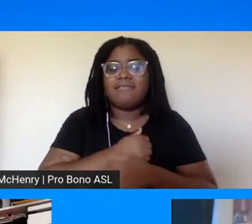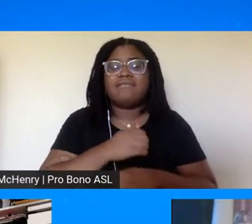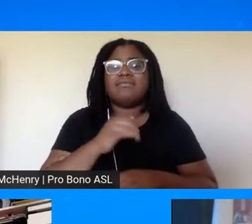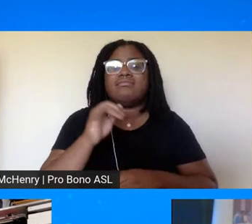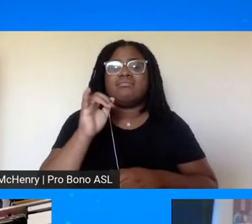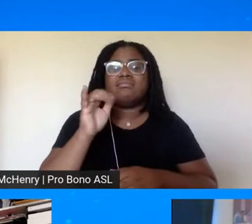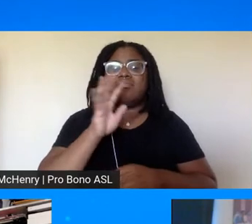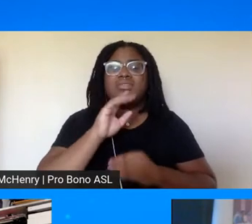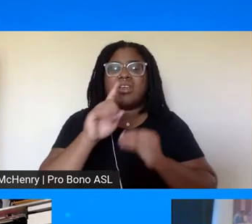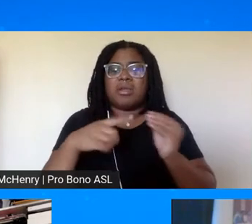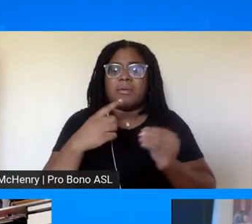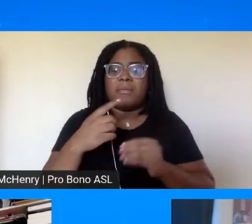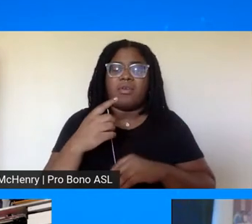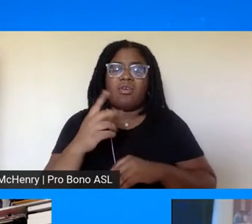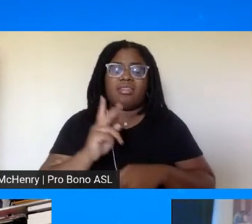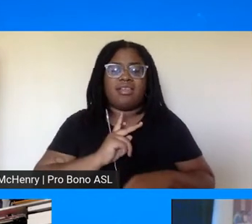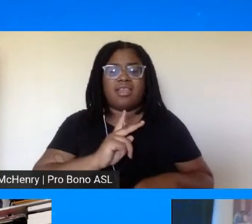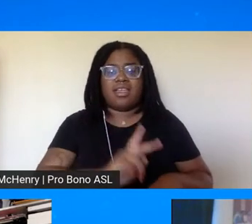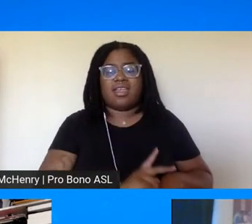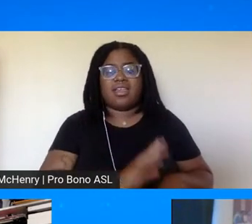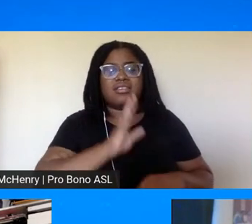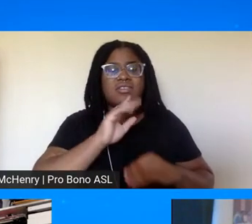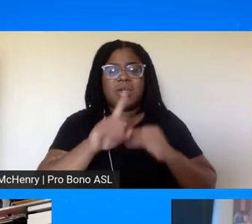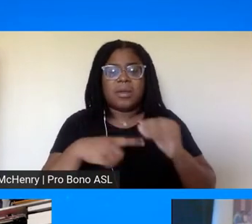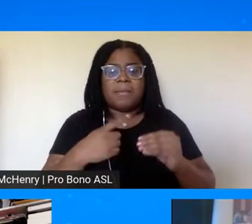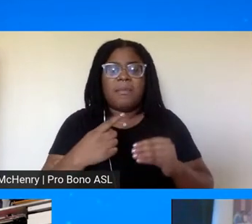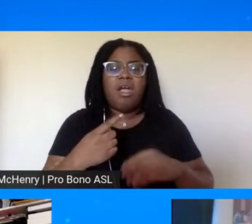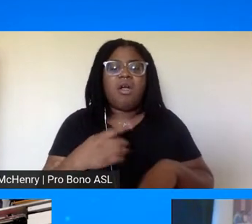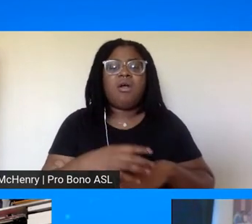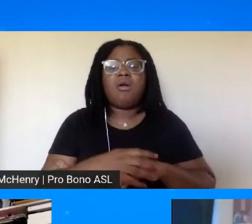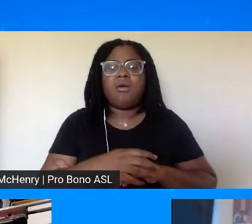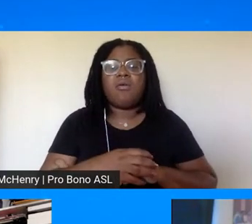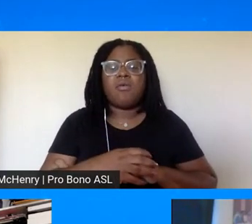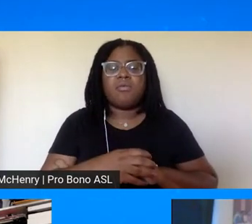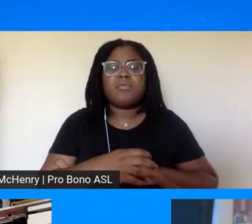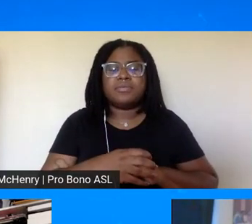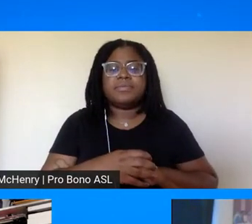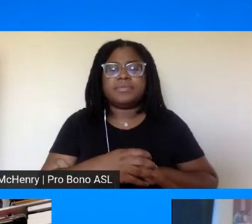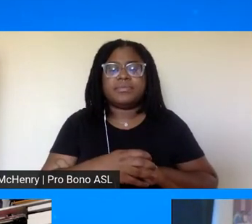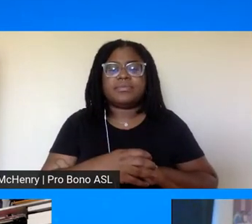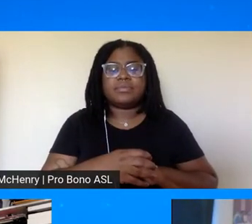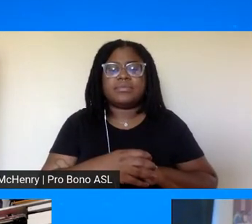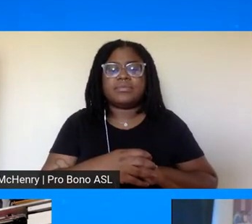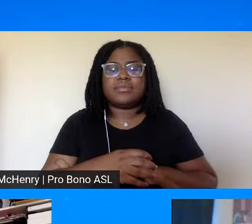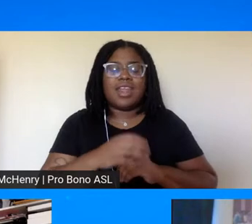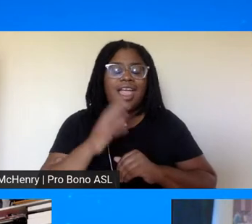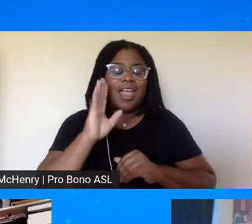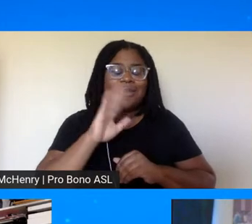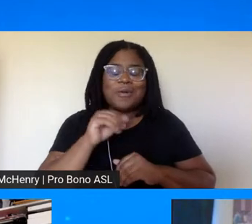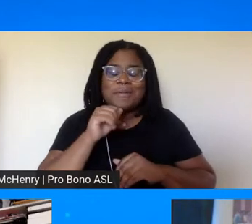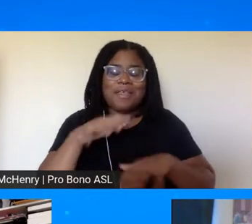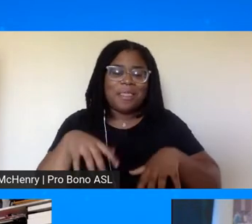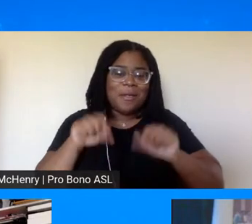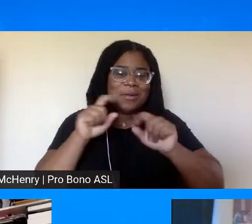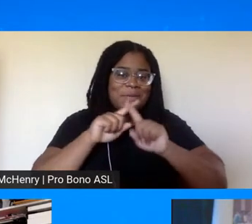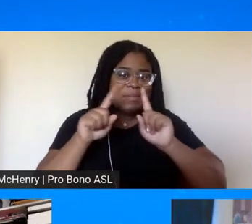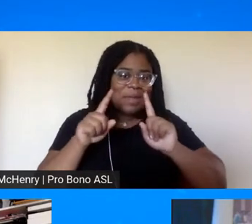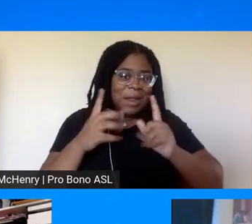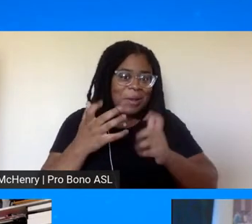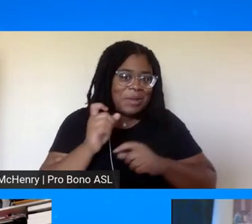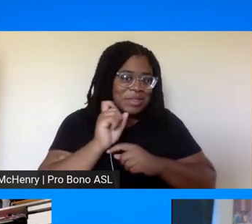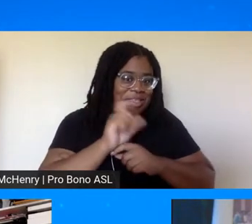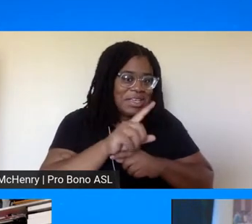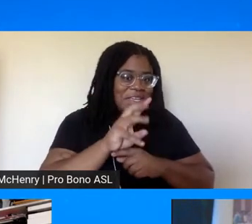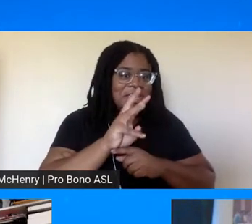it and then elaborated more on on what it is i wanted to i know i'm not the host but i wanted to ask dr west can